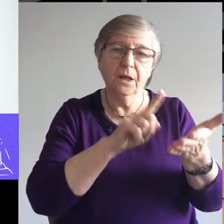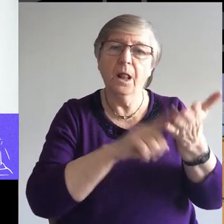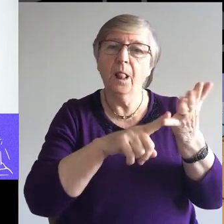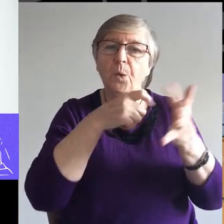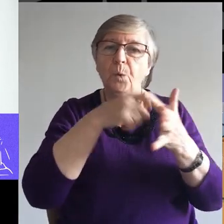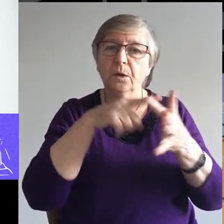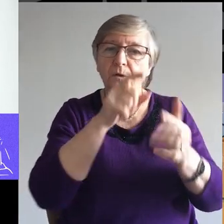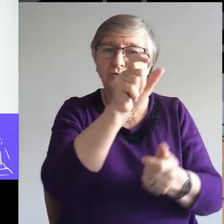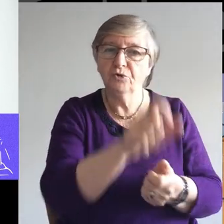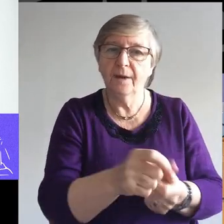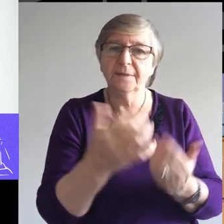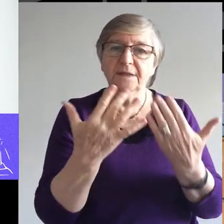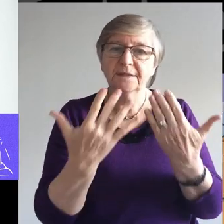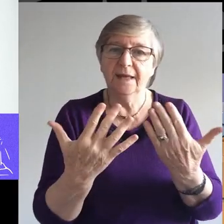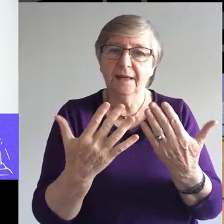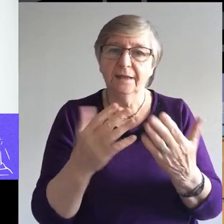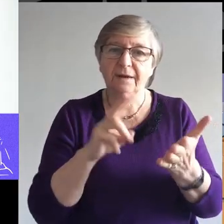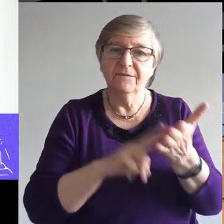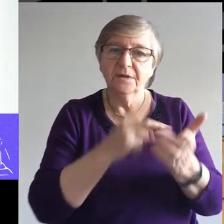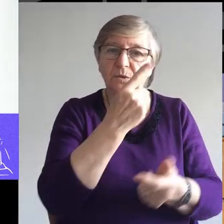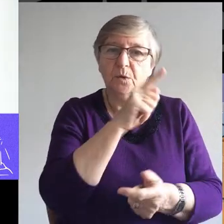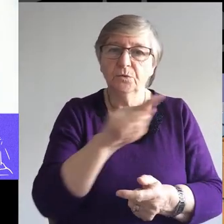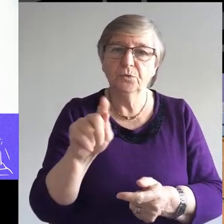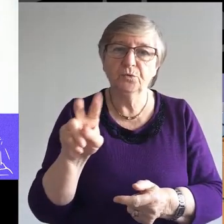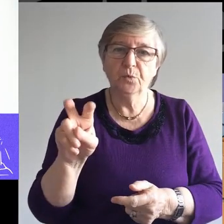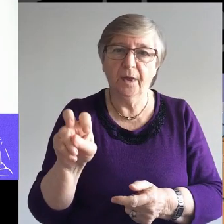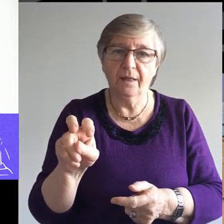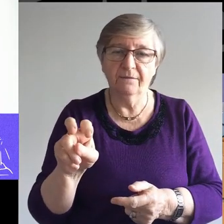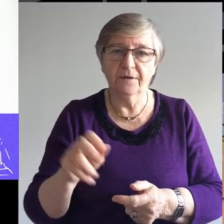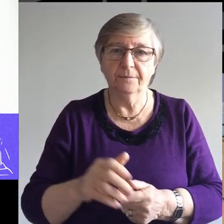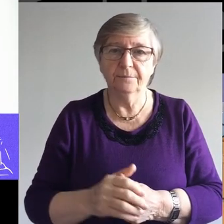from Luke chapter 10, verses 1 to 12.